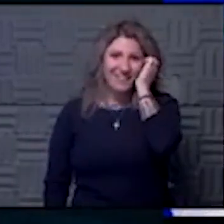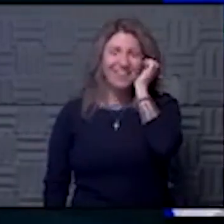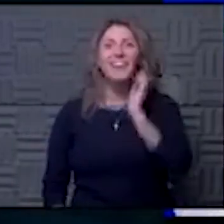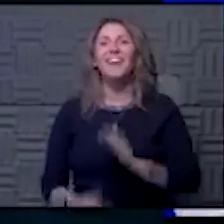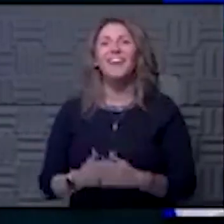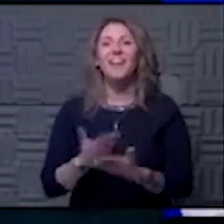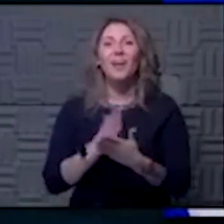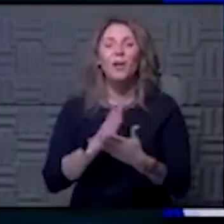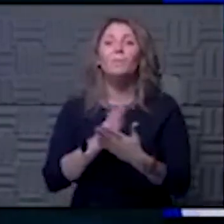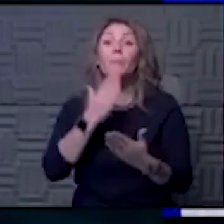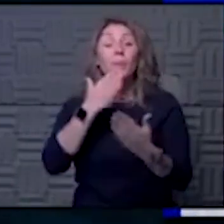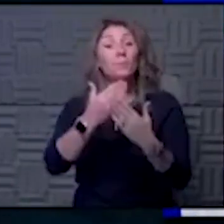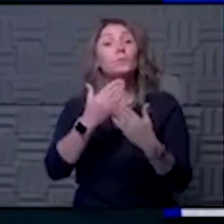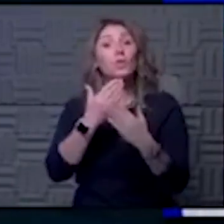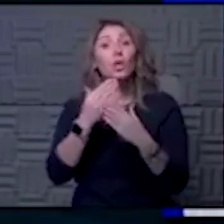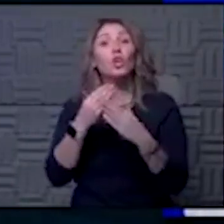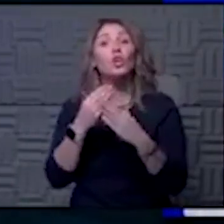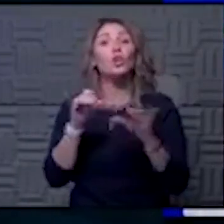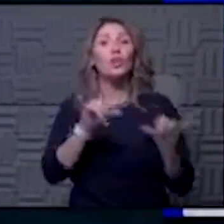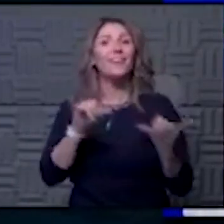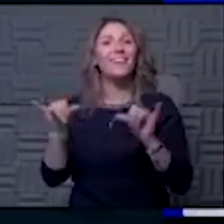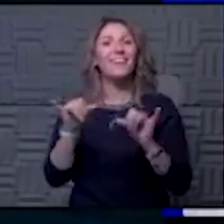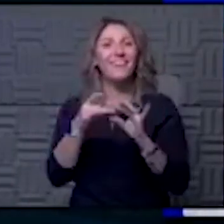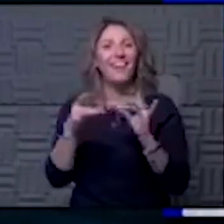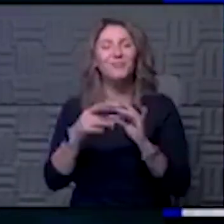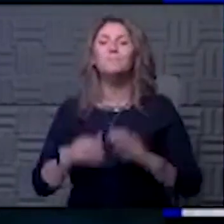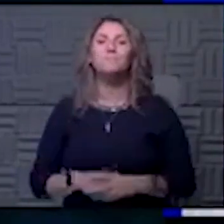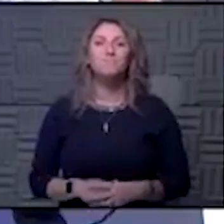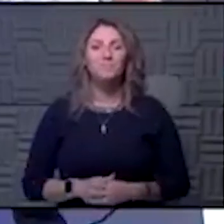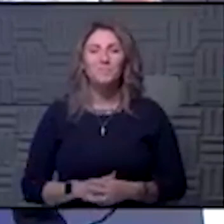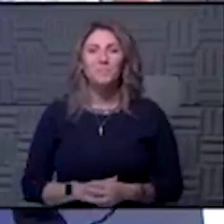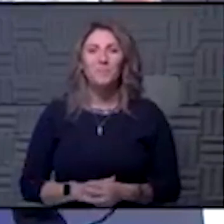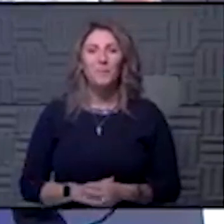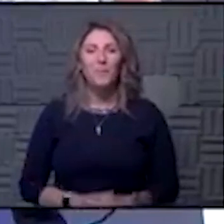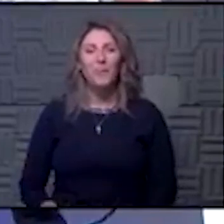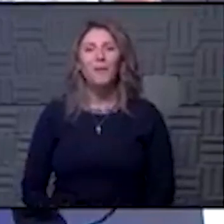It was a good analogy. Yeah. It'll suffice.